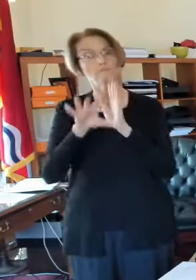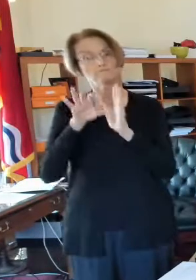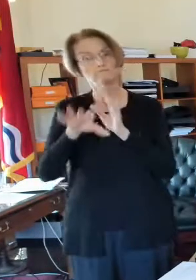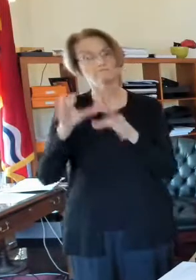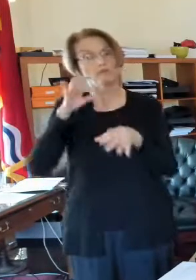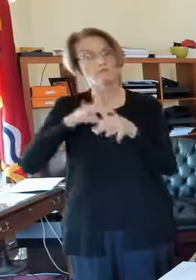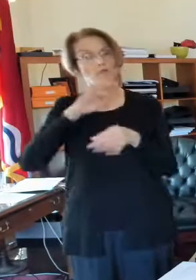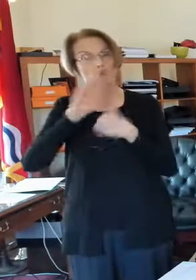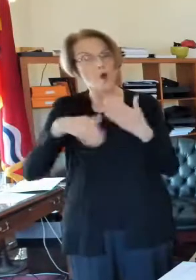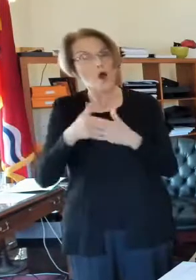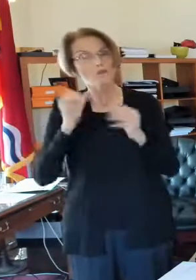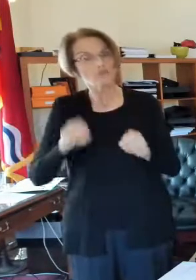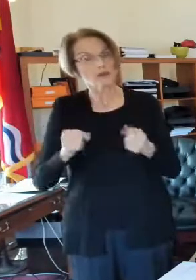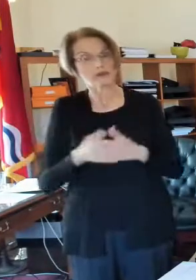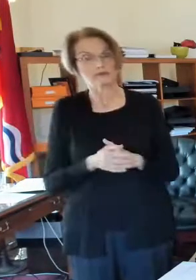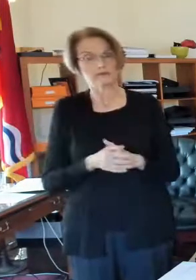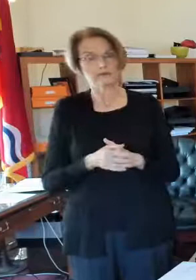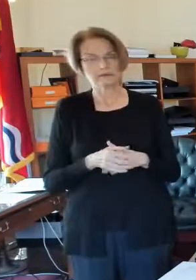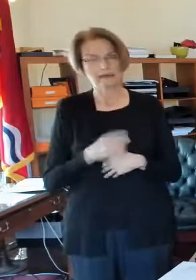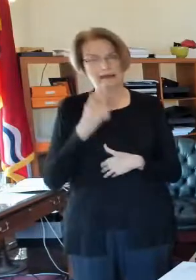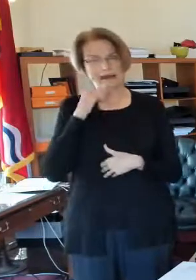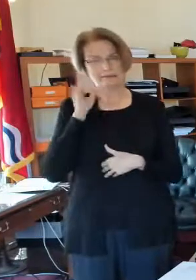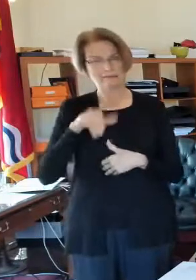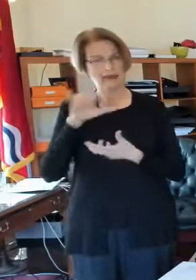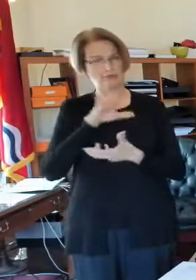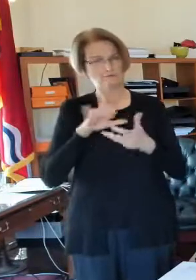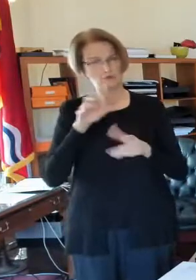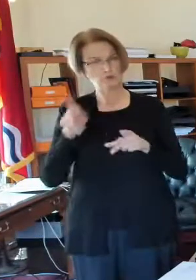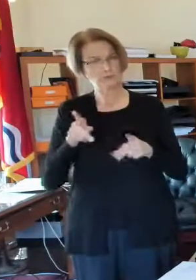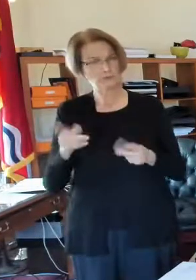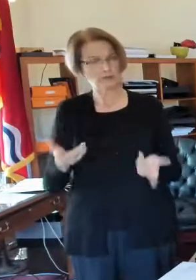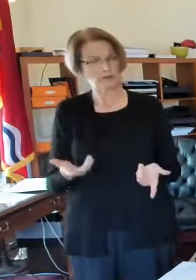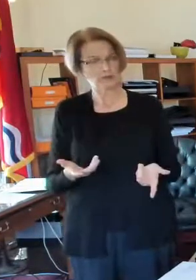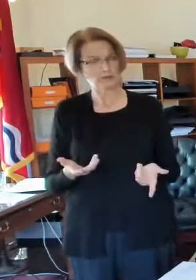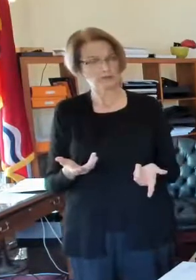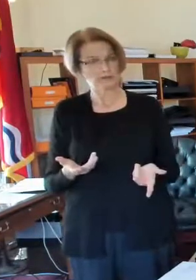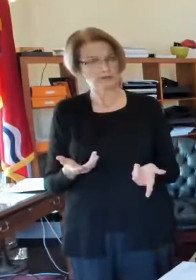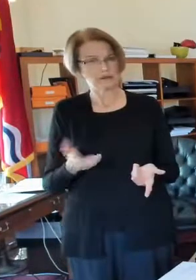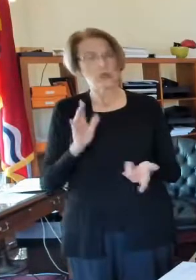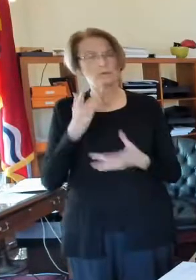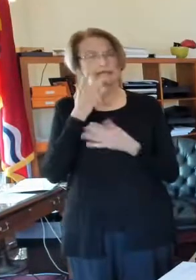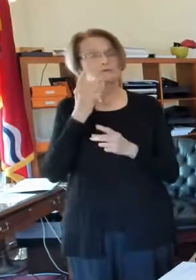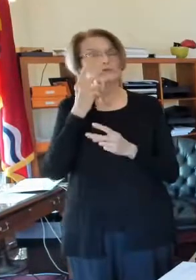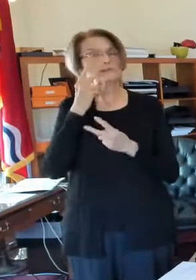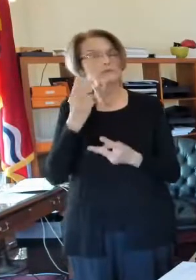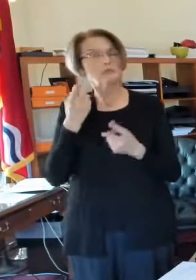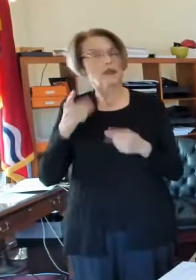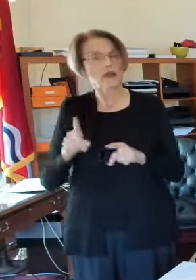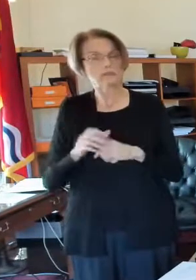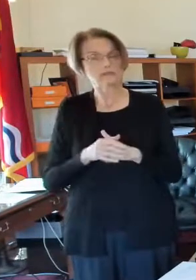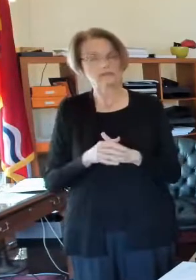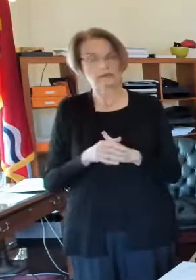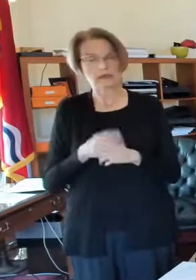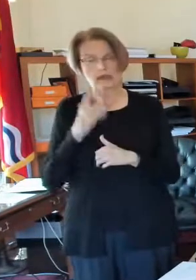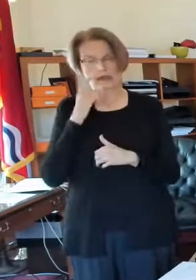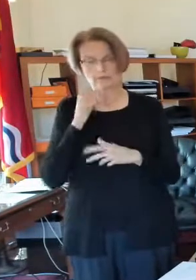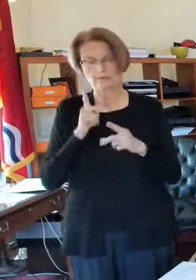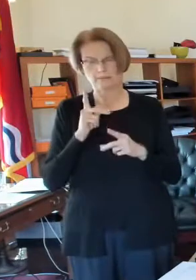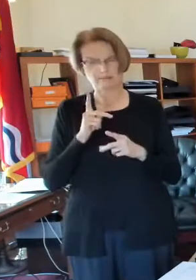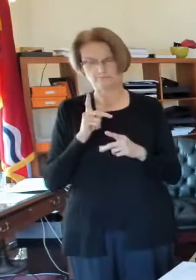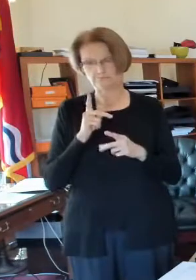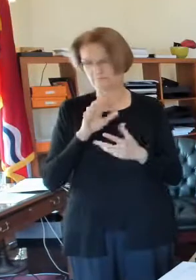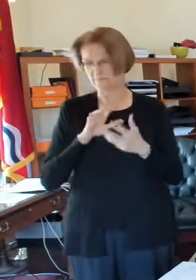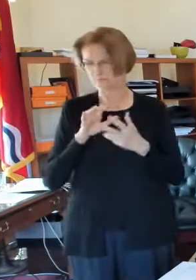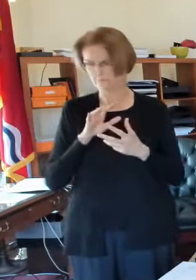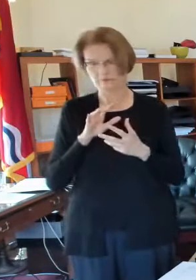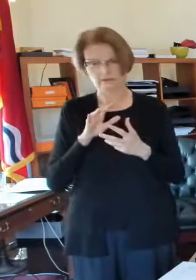Now, I think that's very confusing for people. And it'll be interesting, because I think that's going to be hard for people to understand. What do you mean? I can